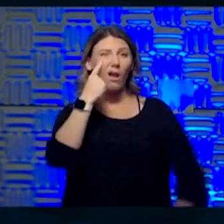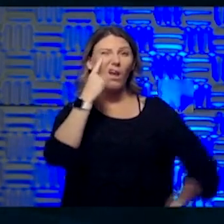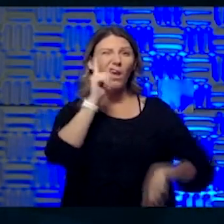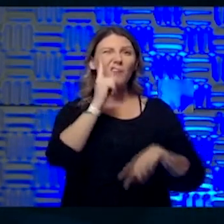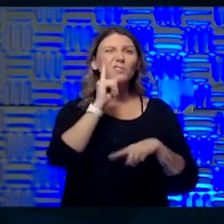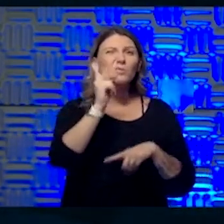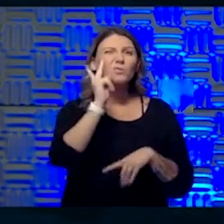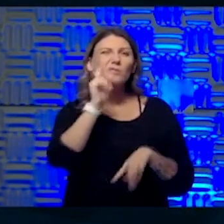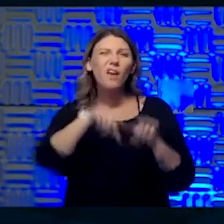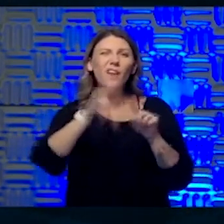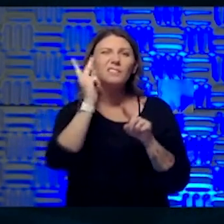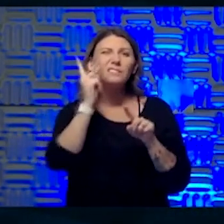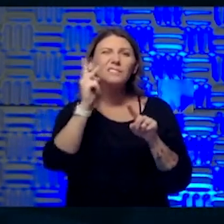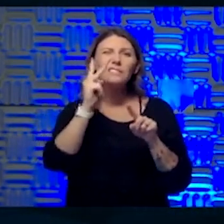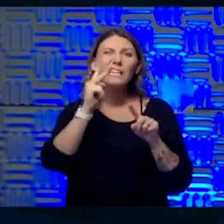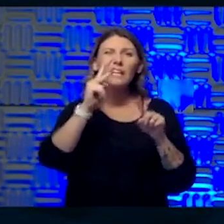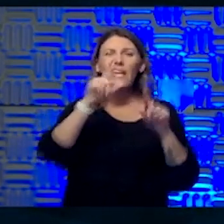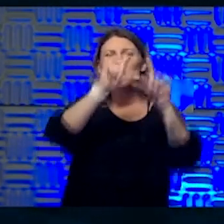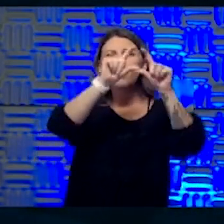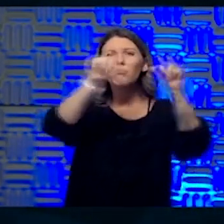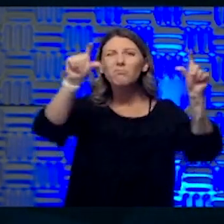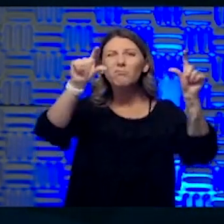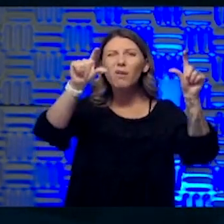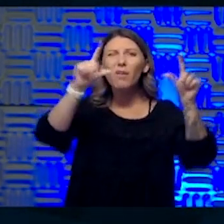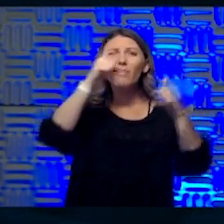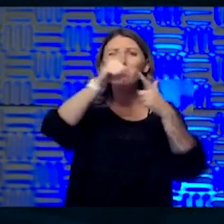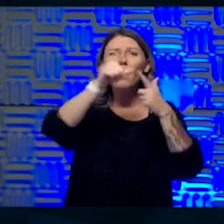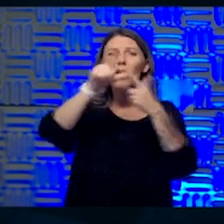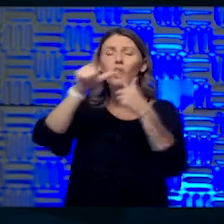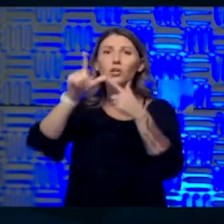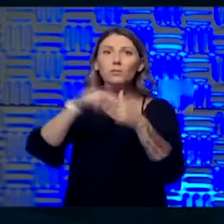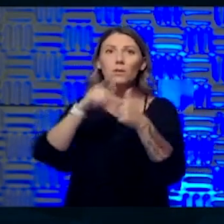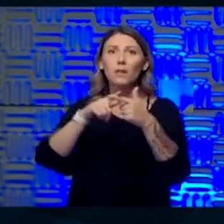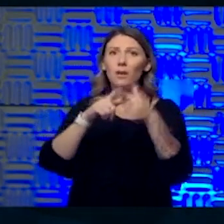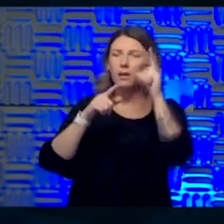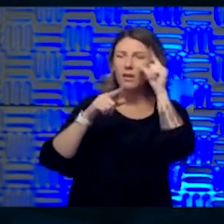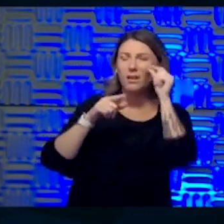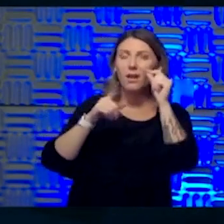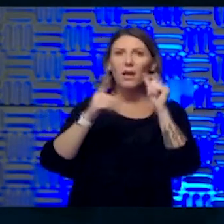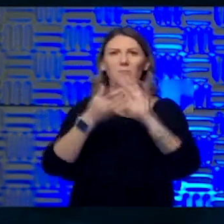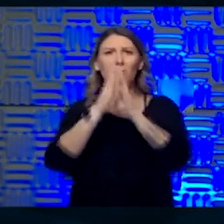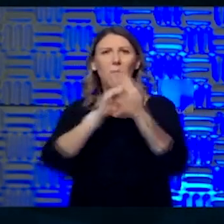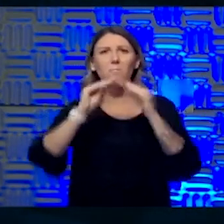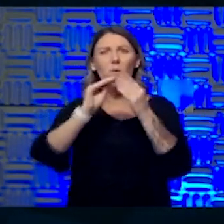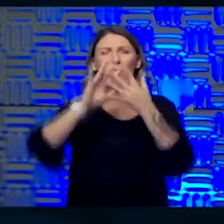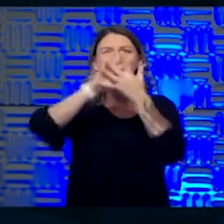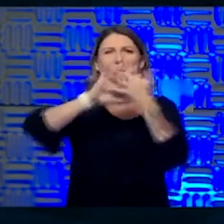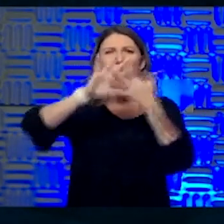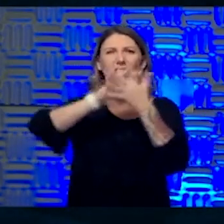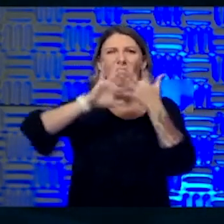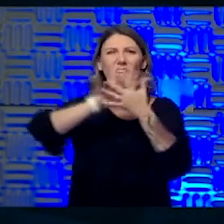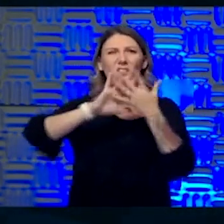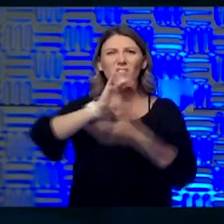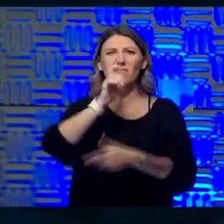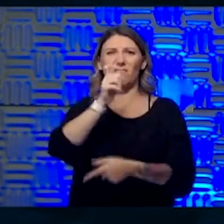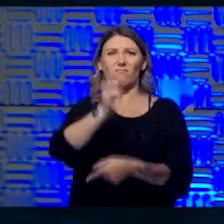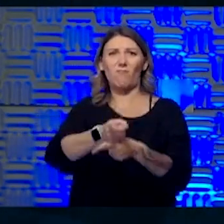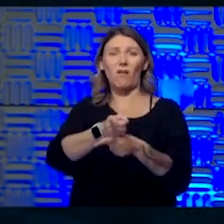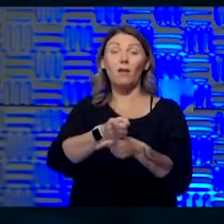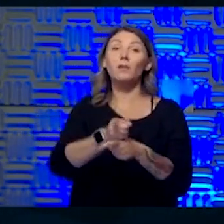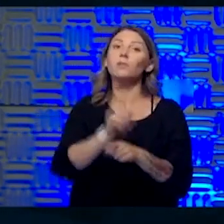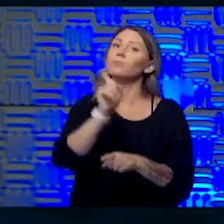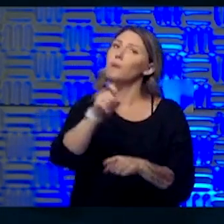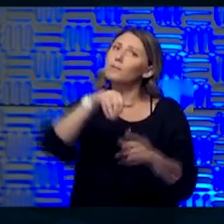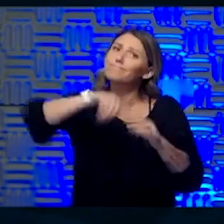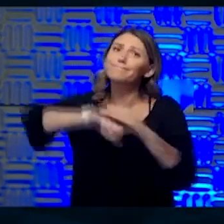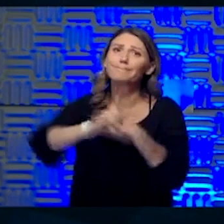then you close that eye and look with the other eye and things are blurry or they look distorted. Um, those are things that, uh, you know, you need to be seen